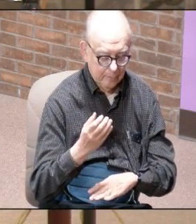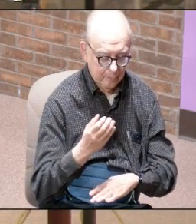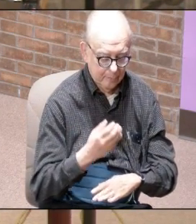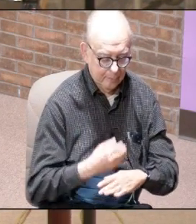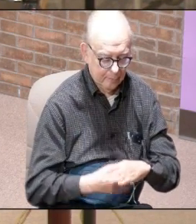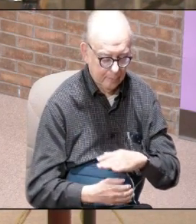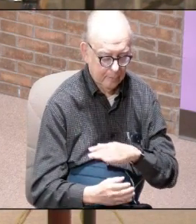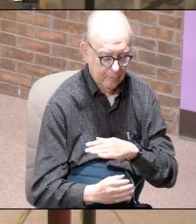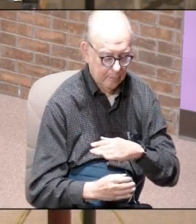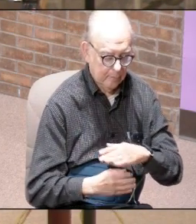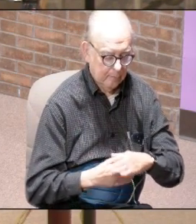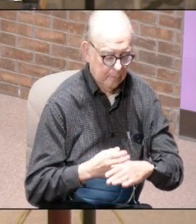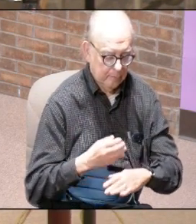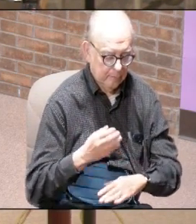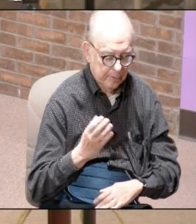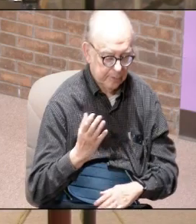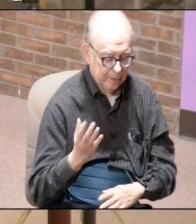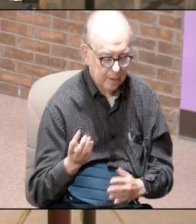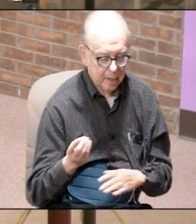God lays out something for you